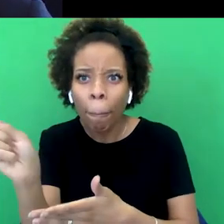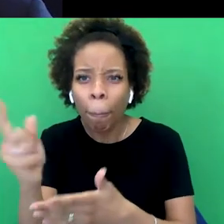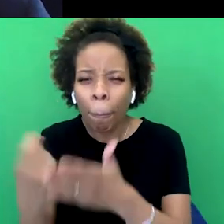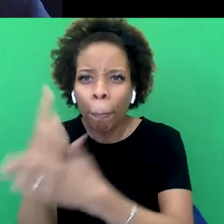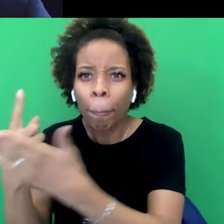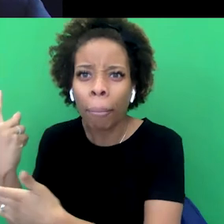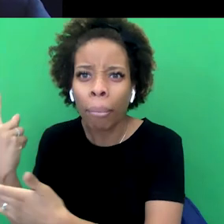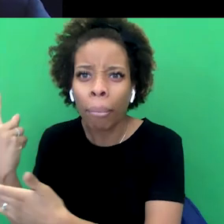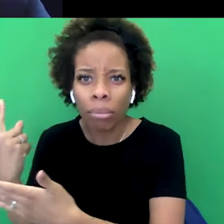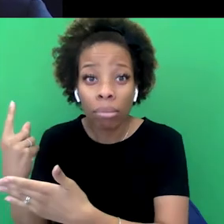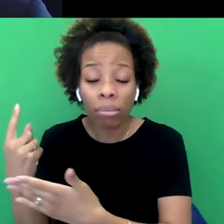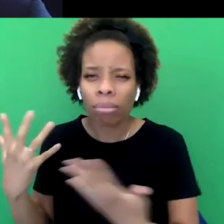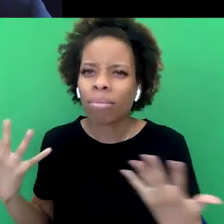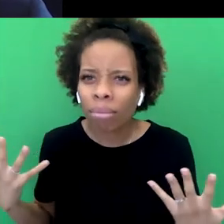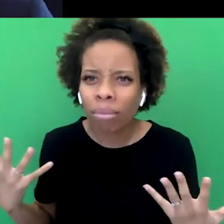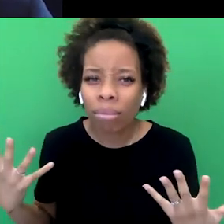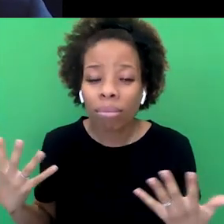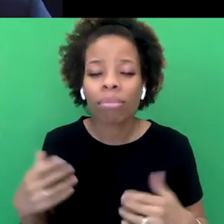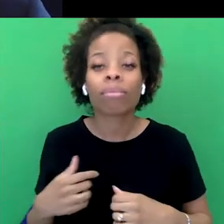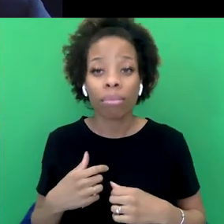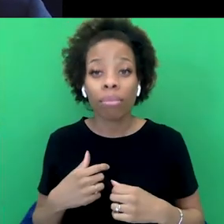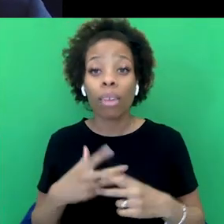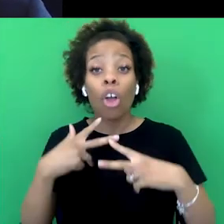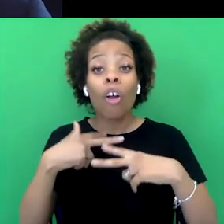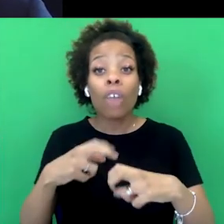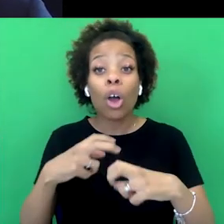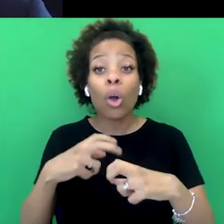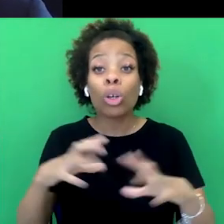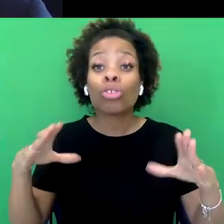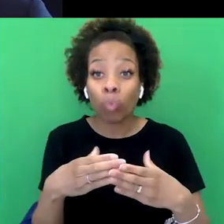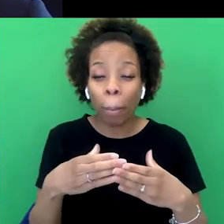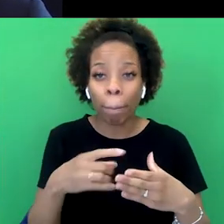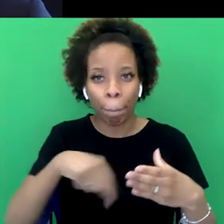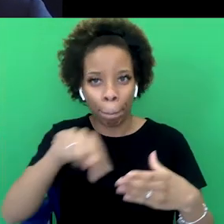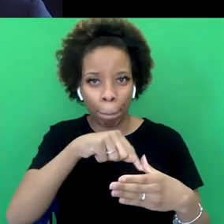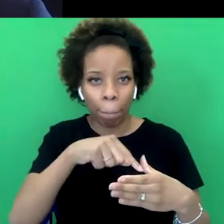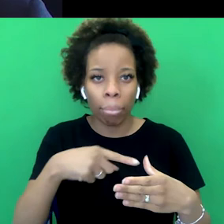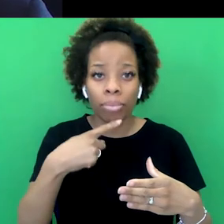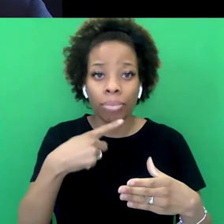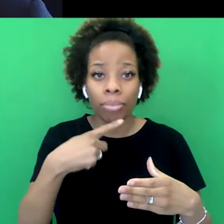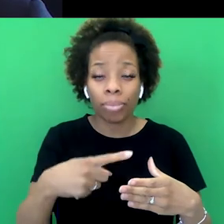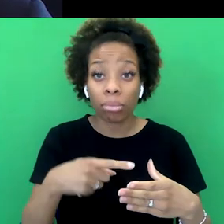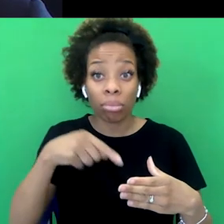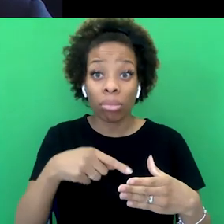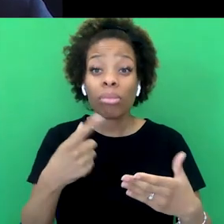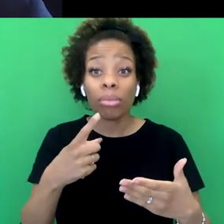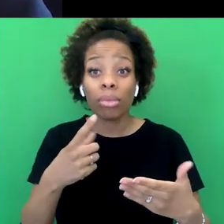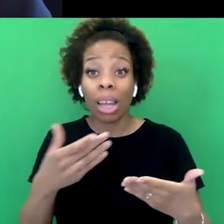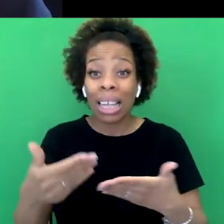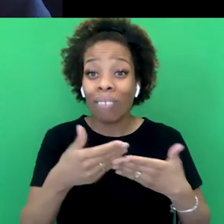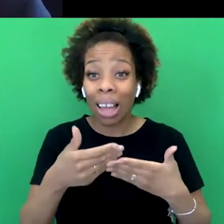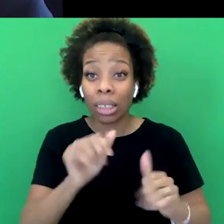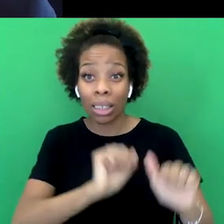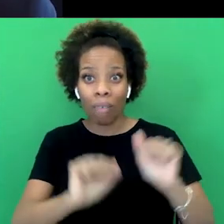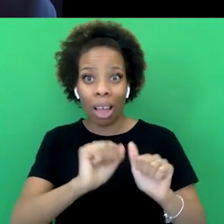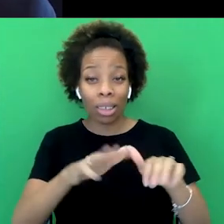out for them. You know, in focus groups, there's an idea that if you defend British history, you're defending Britain, you know? So